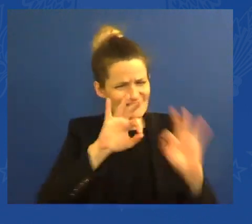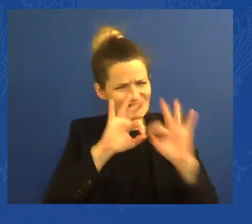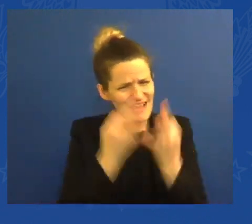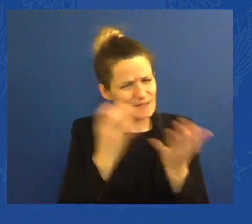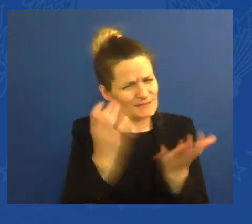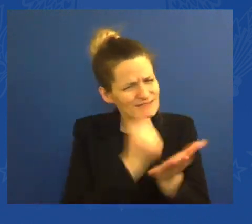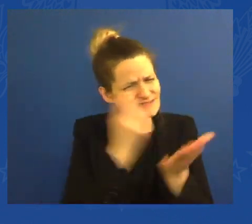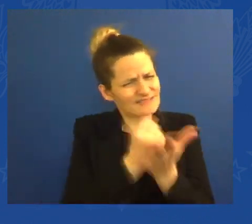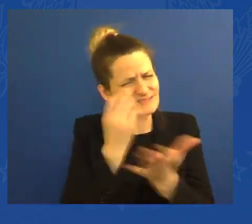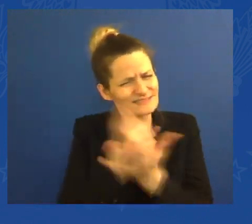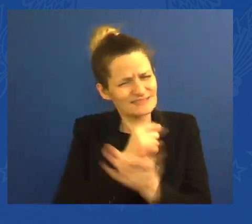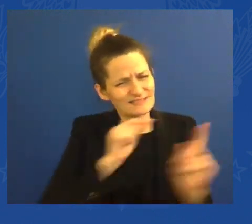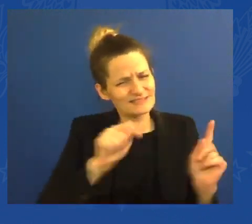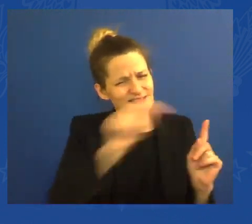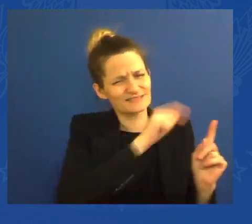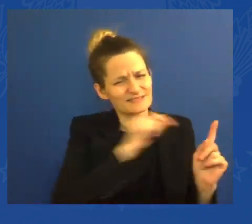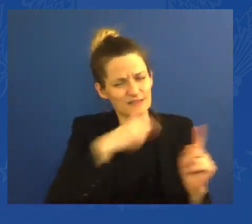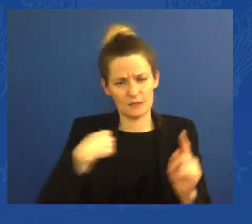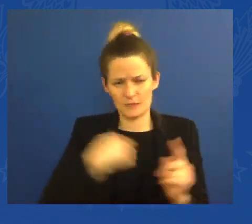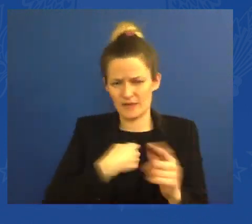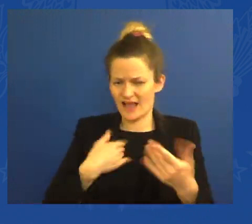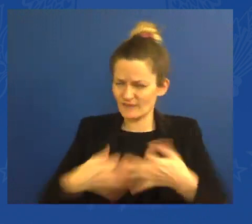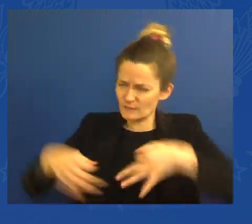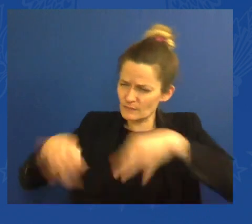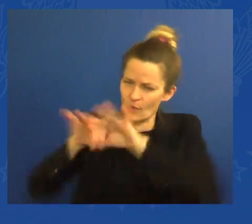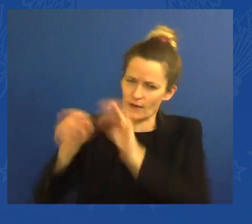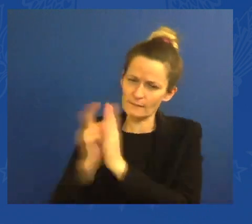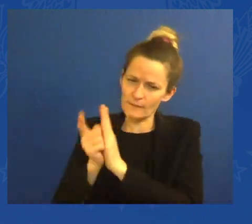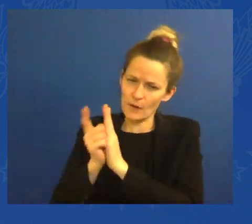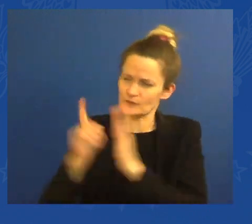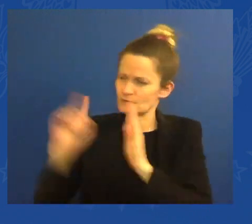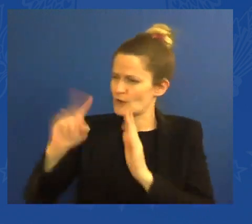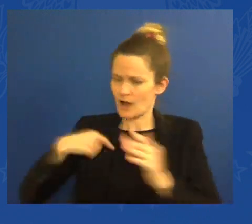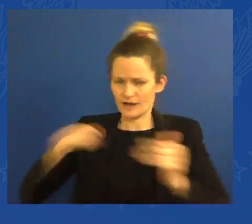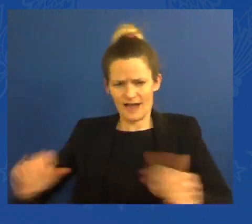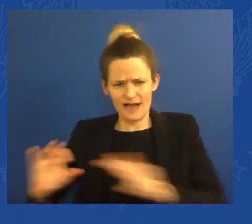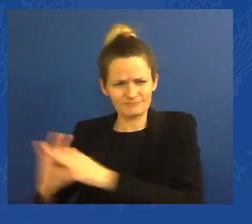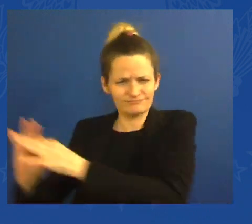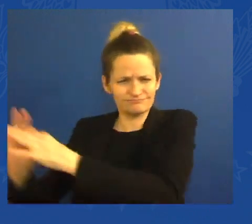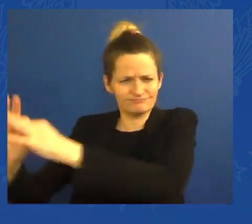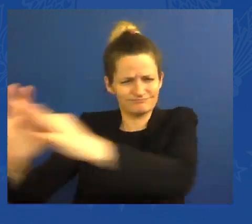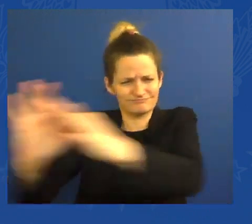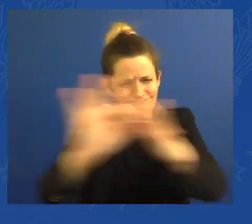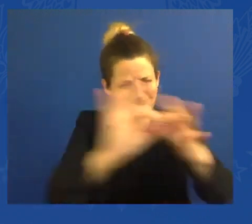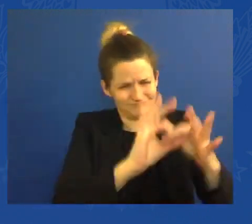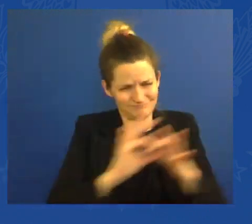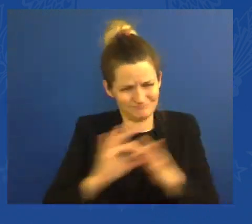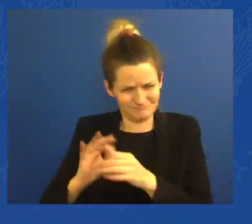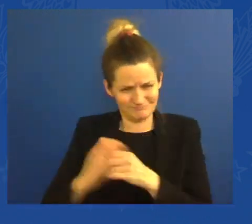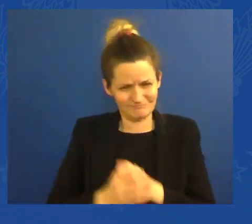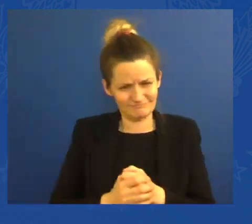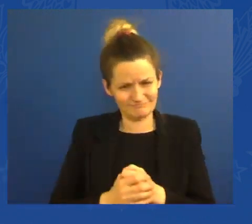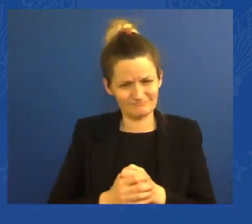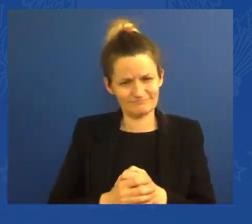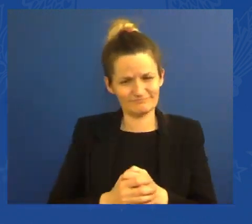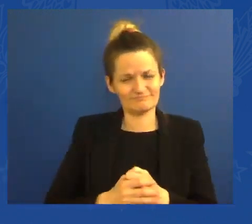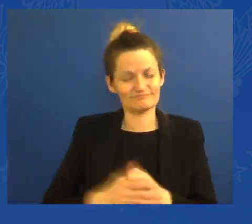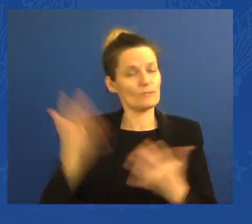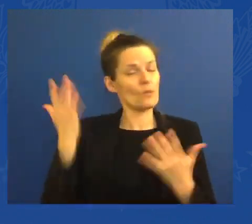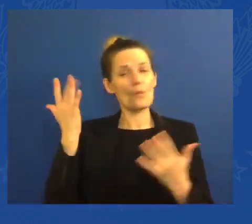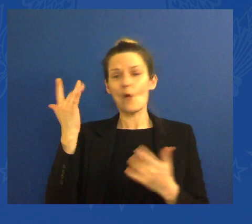Folks, one last thing I'd like to say to you. The other reason why I'm so optimistic is because of the younger generation.